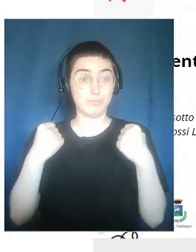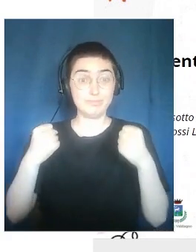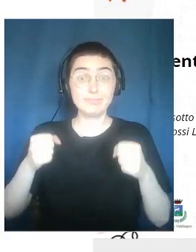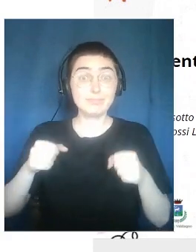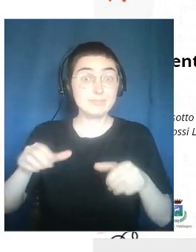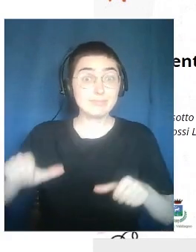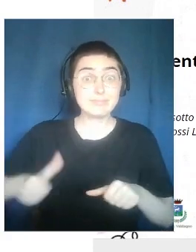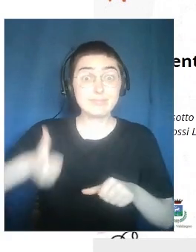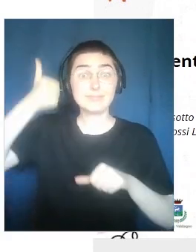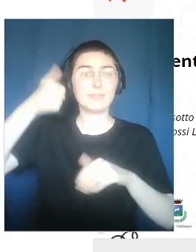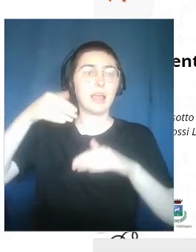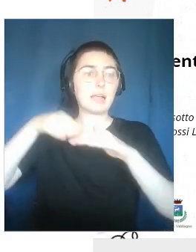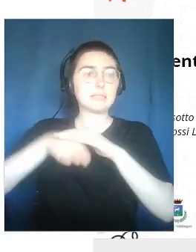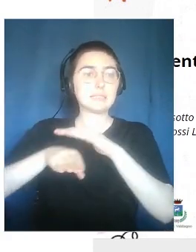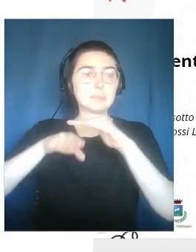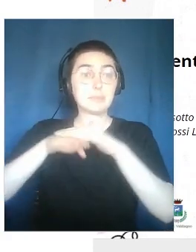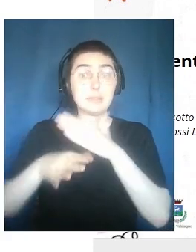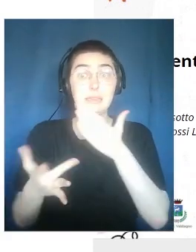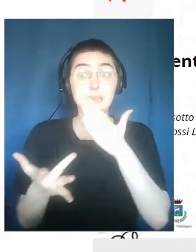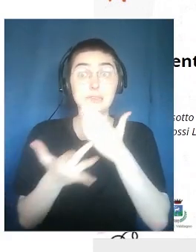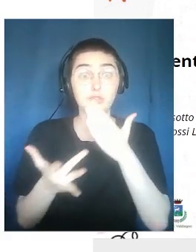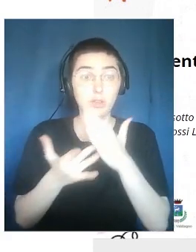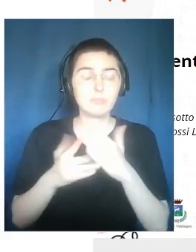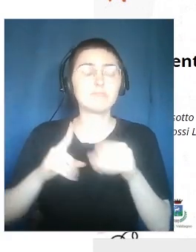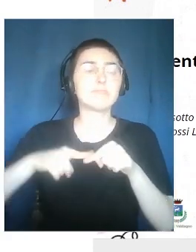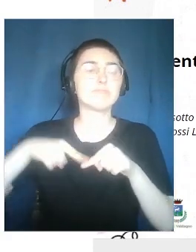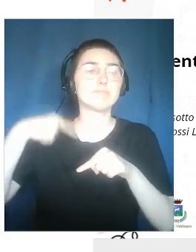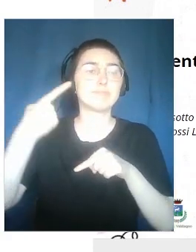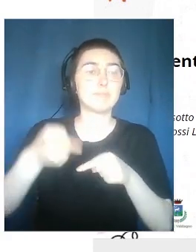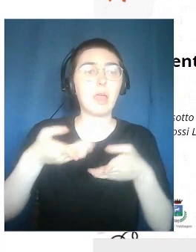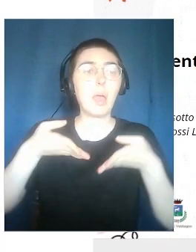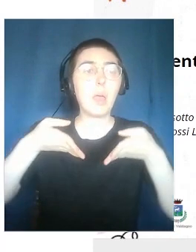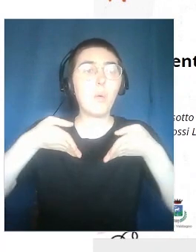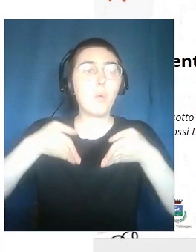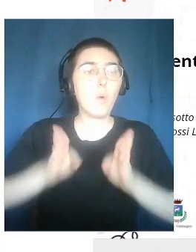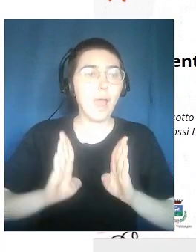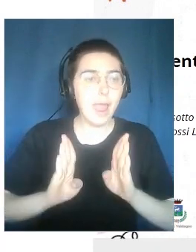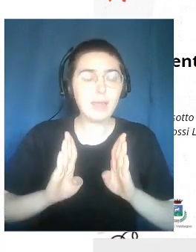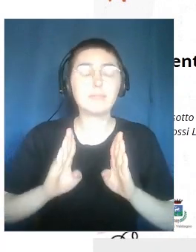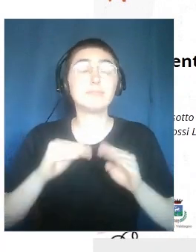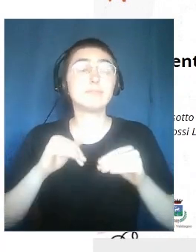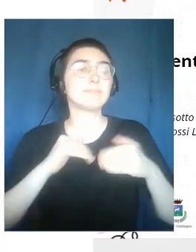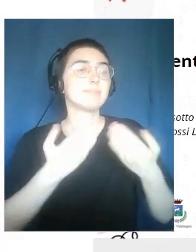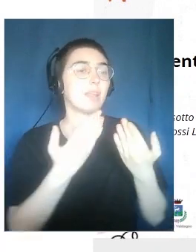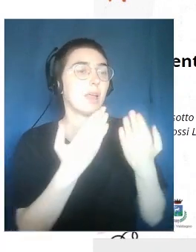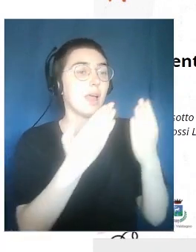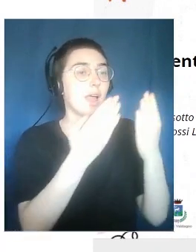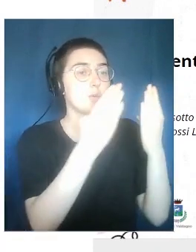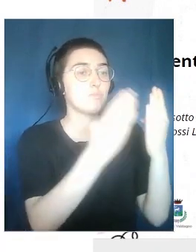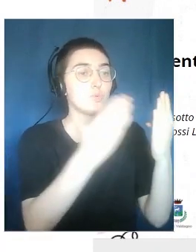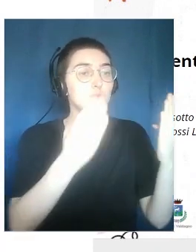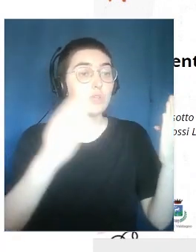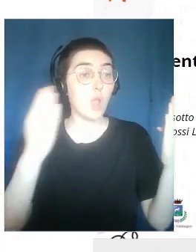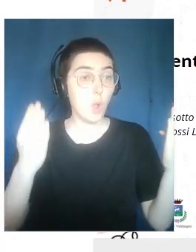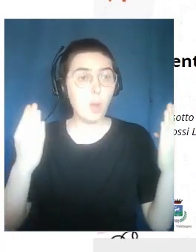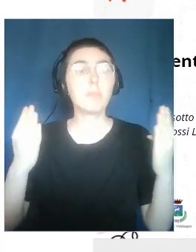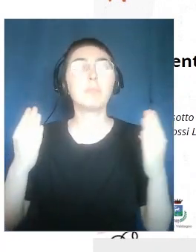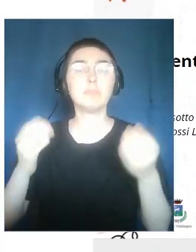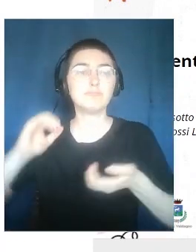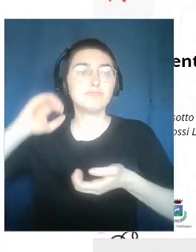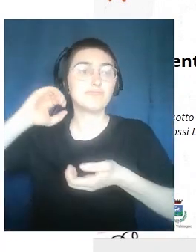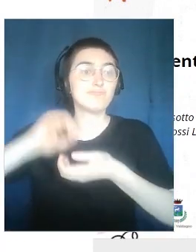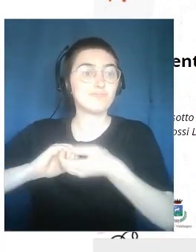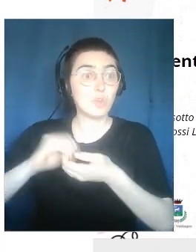about digital accessibility, new methods, innovative methods to